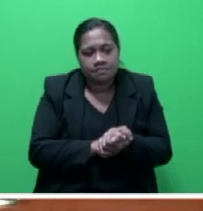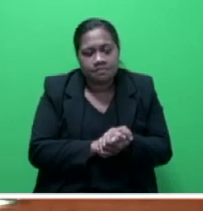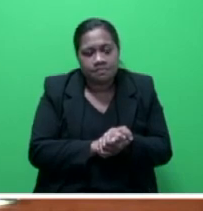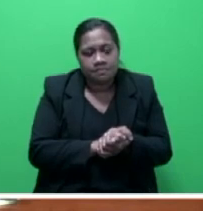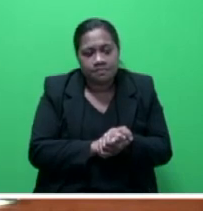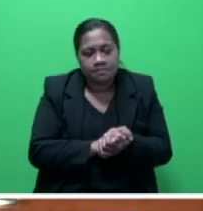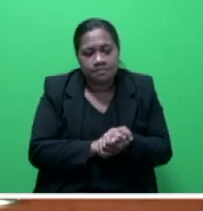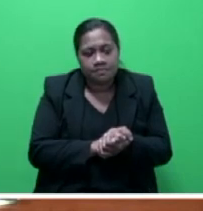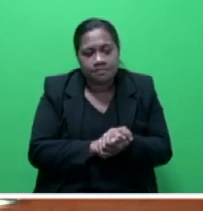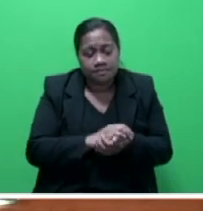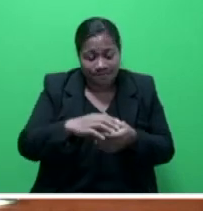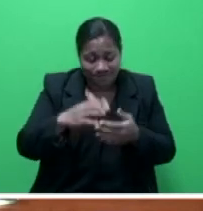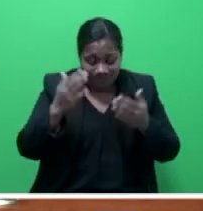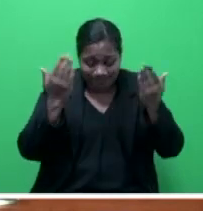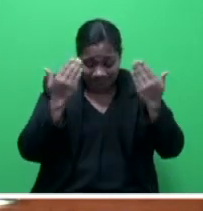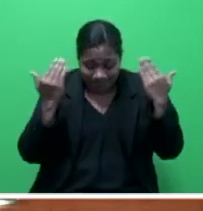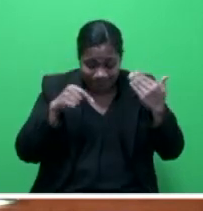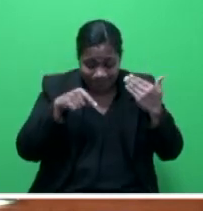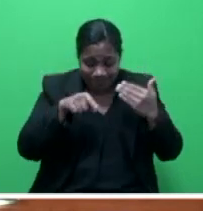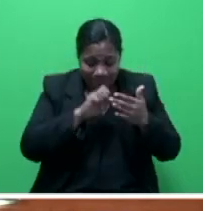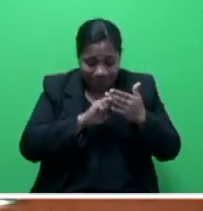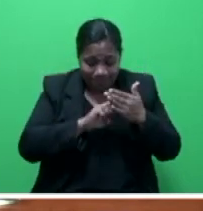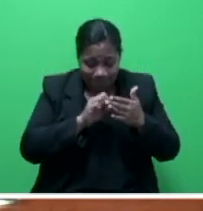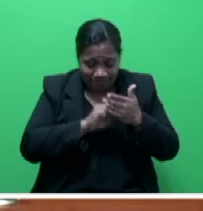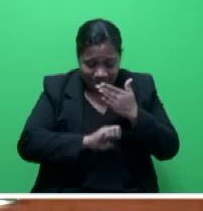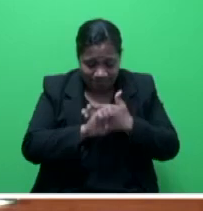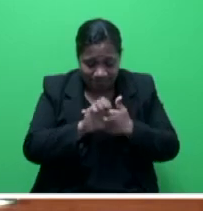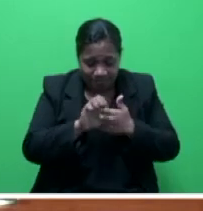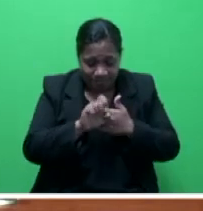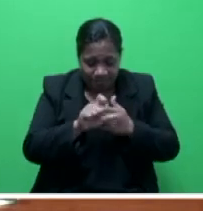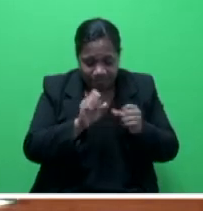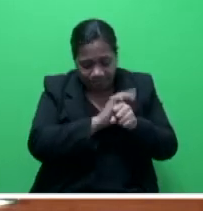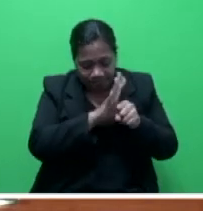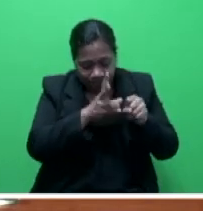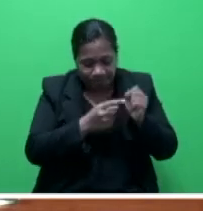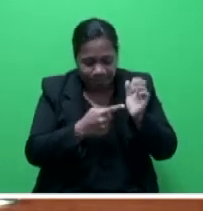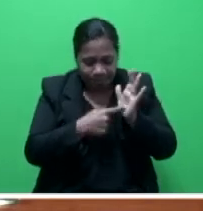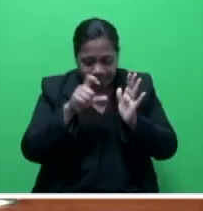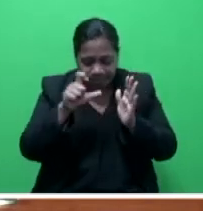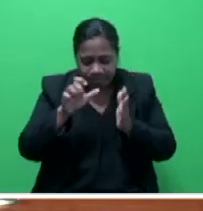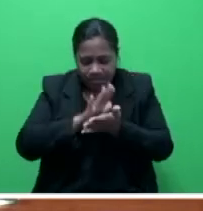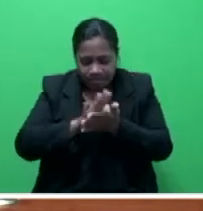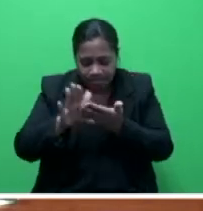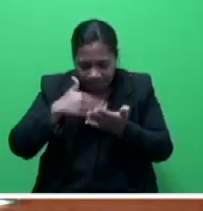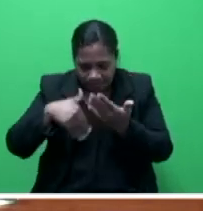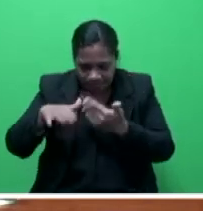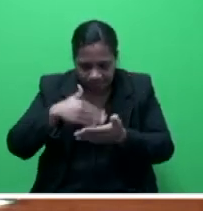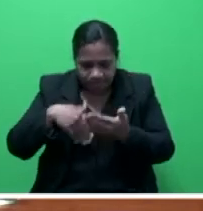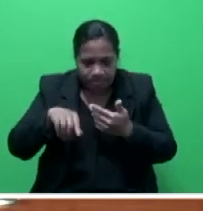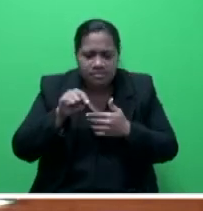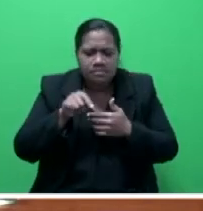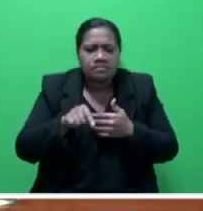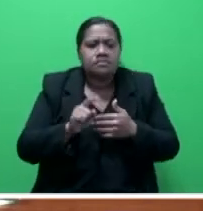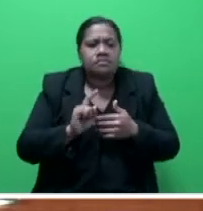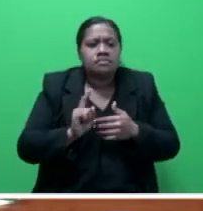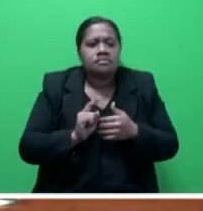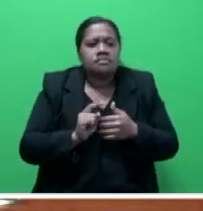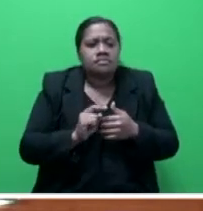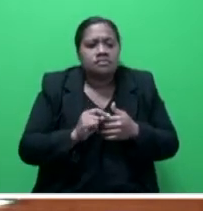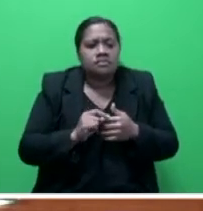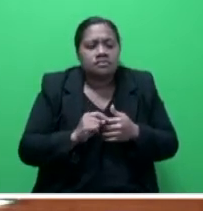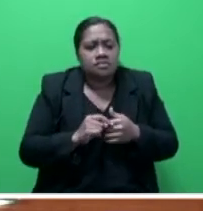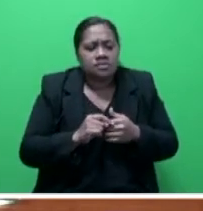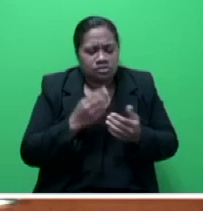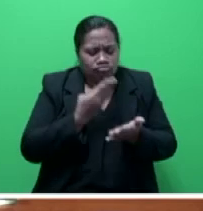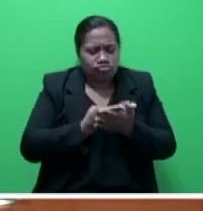Mr. Speaker, with the events of COVID-19 and TC Herald, geospatial information and its technologies has proved to be a very